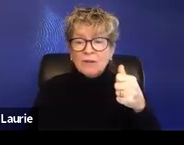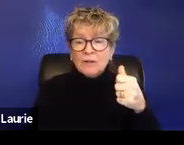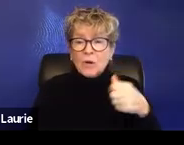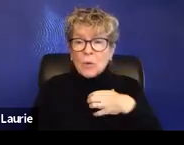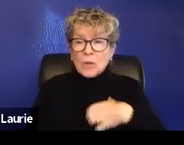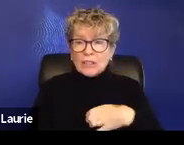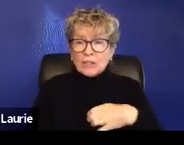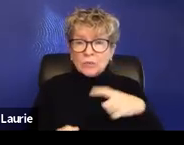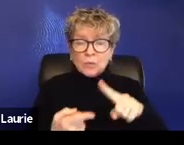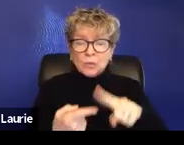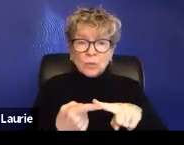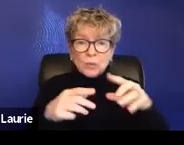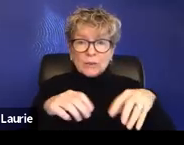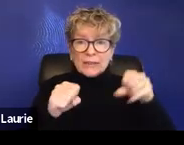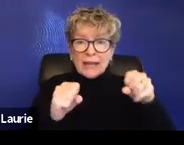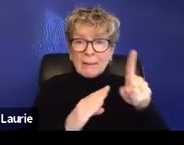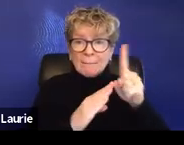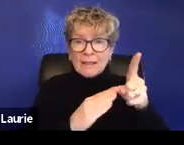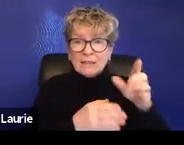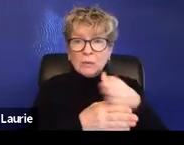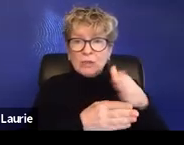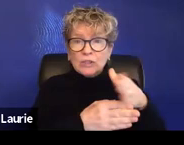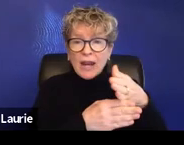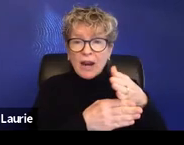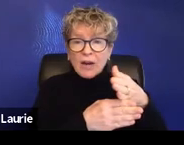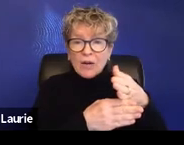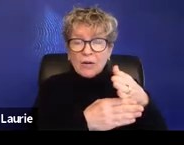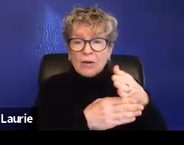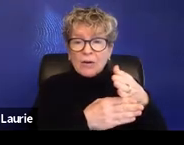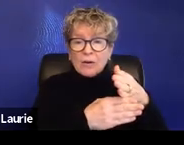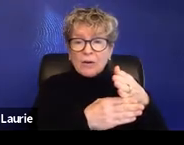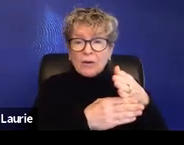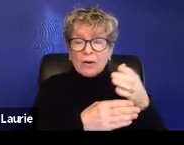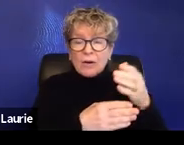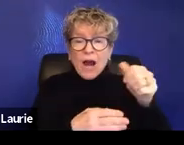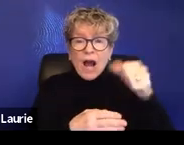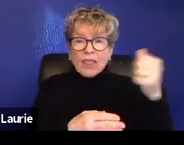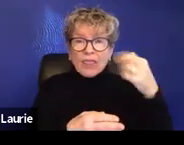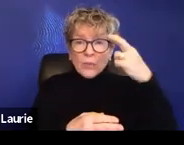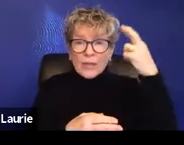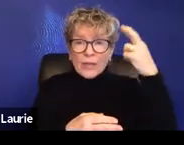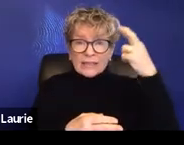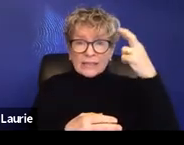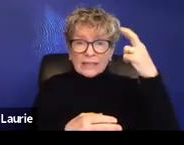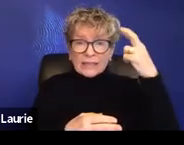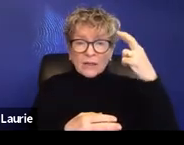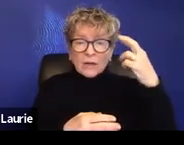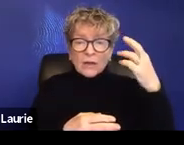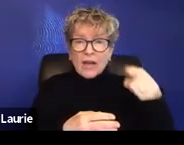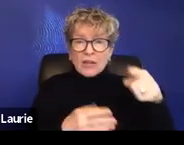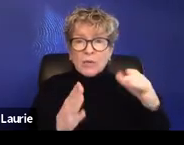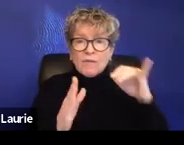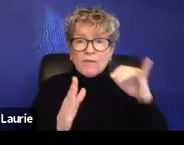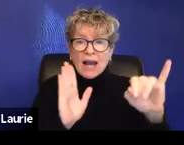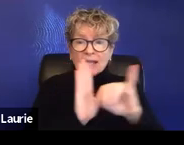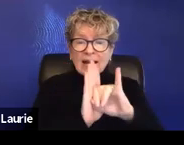take a minute to share also any other reasons that you identify that